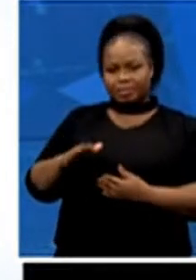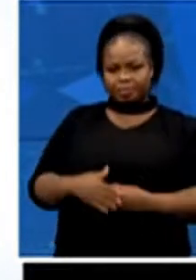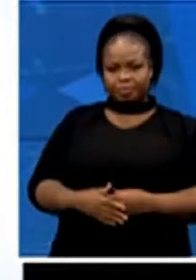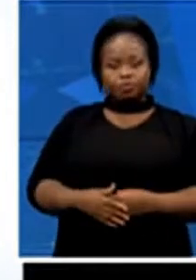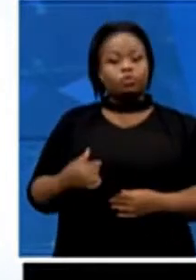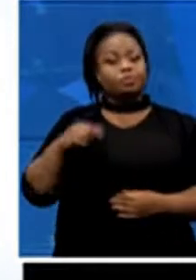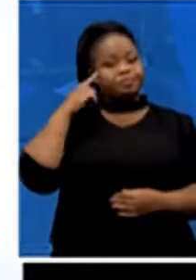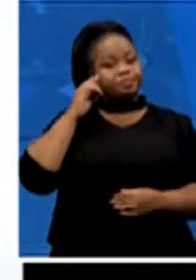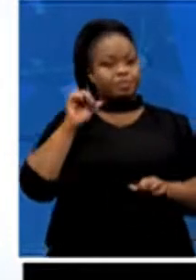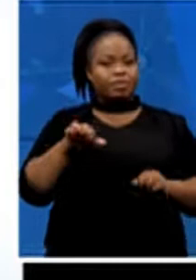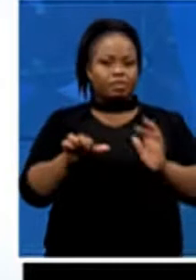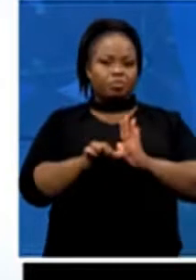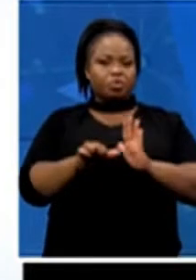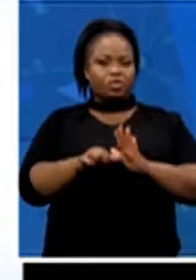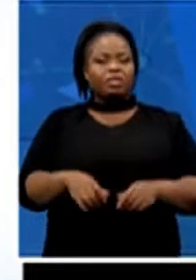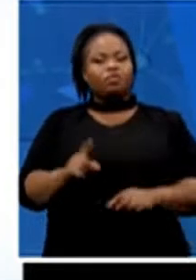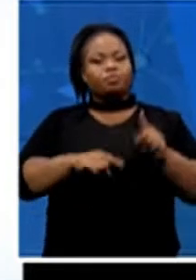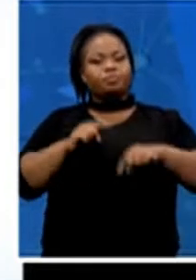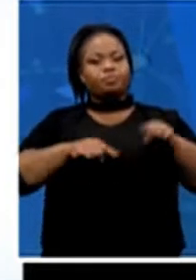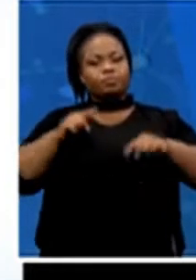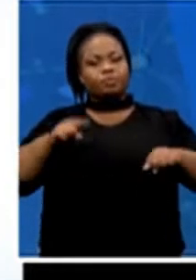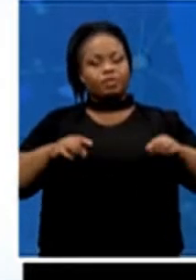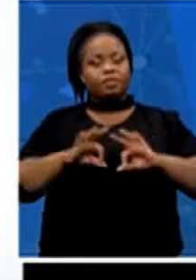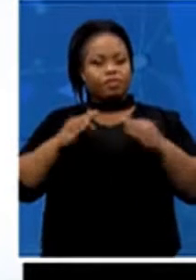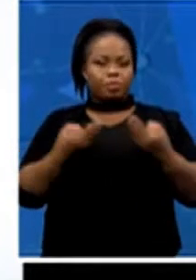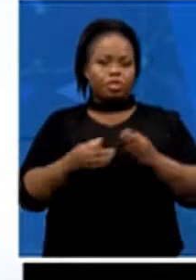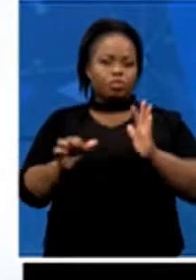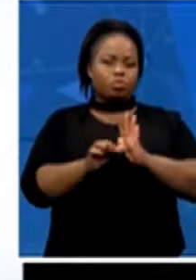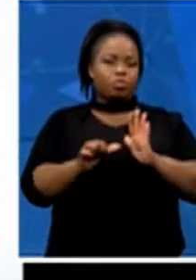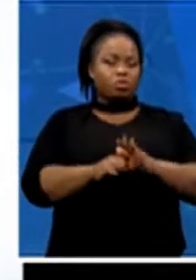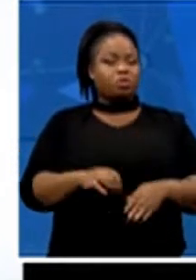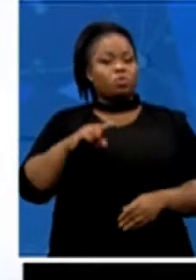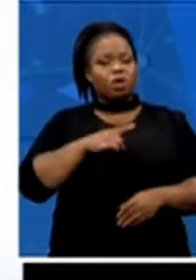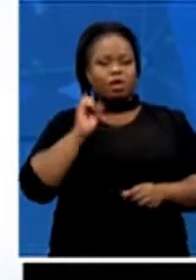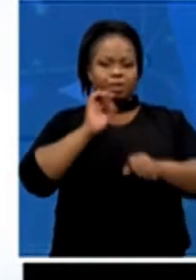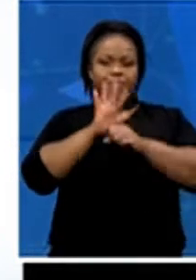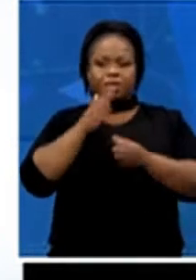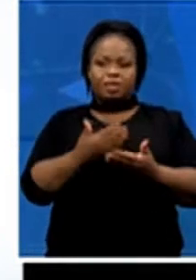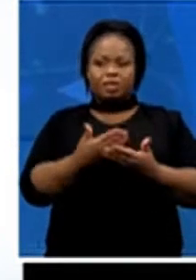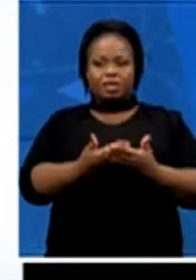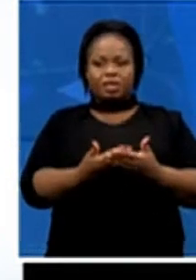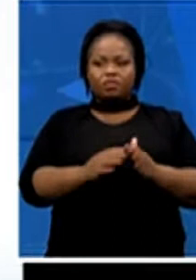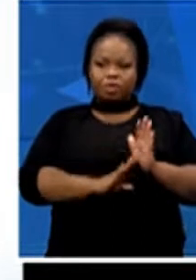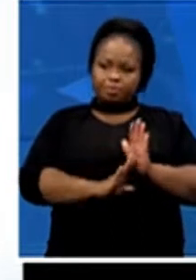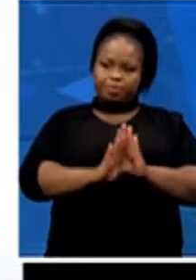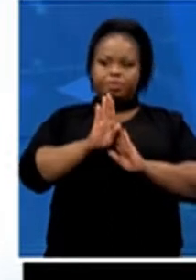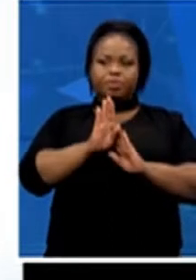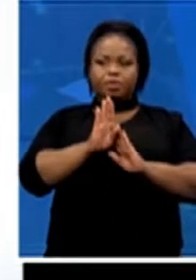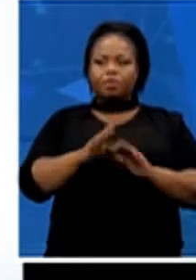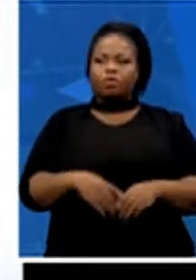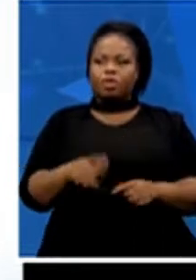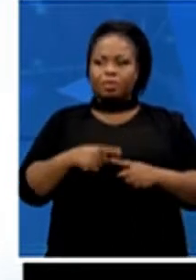and circumstances certainly could impact the progression of players from different